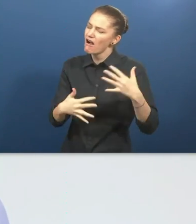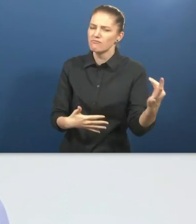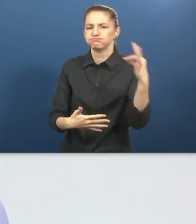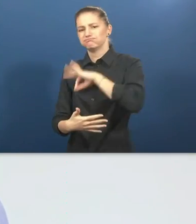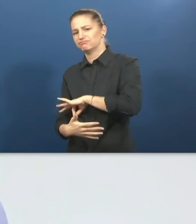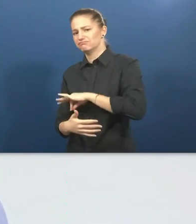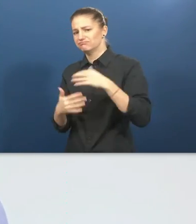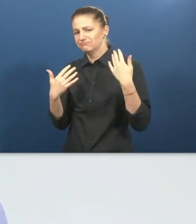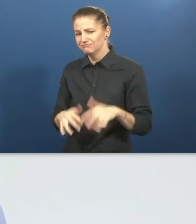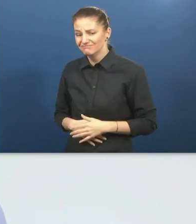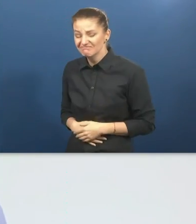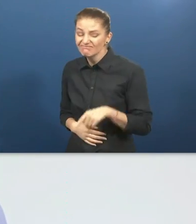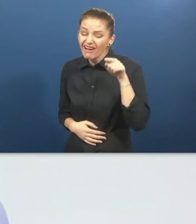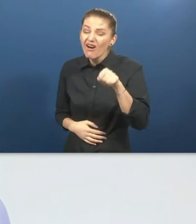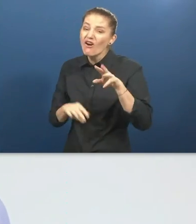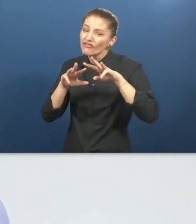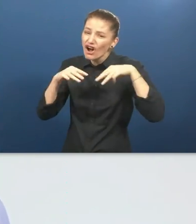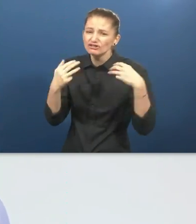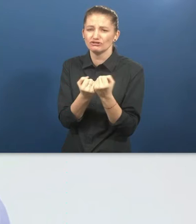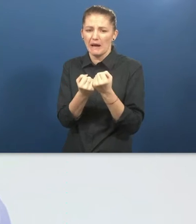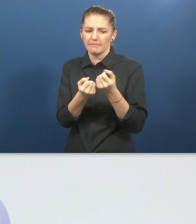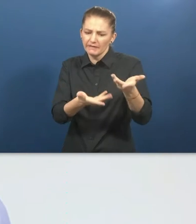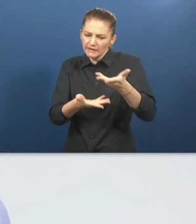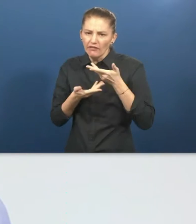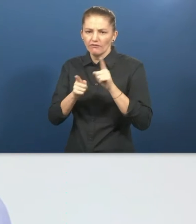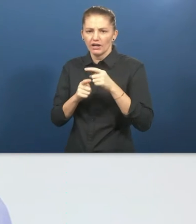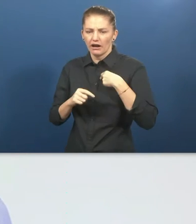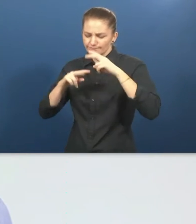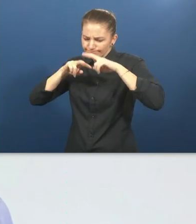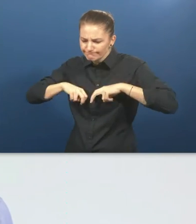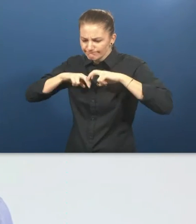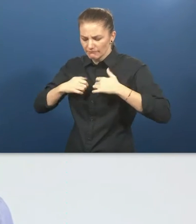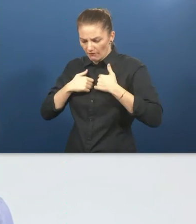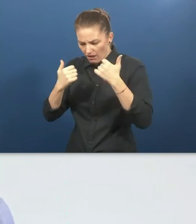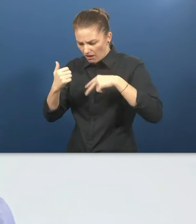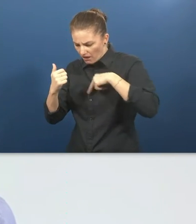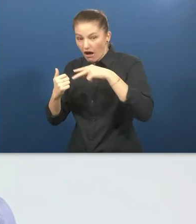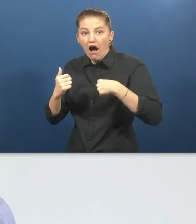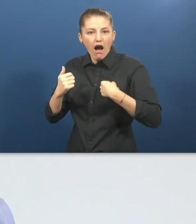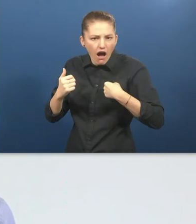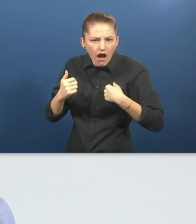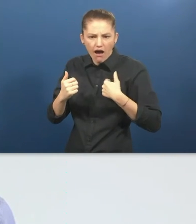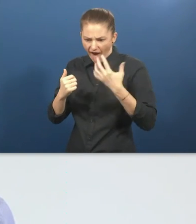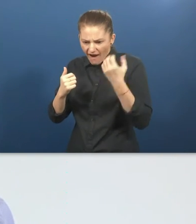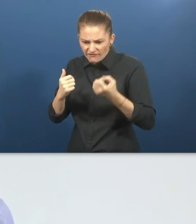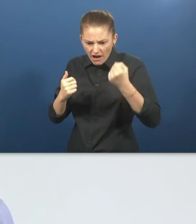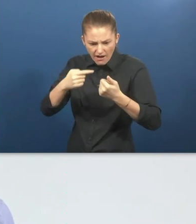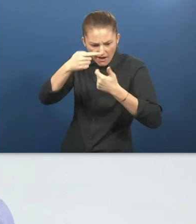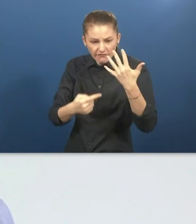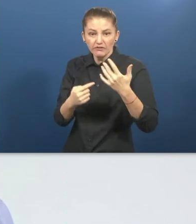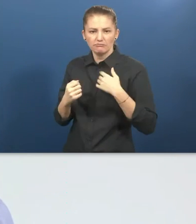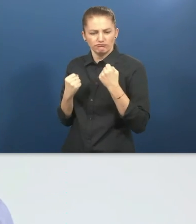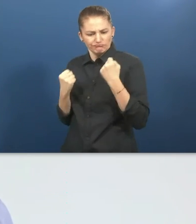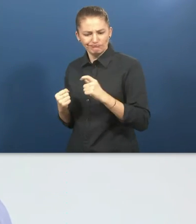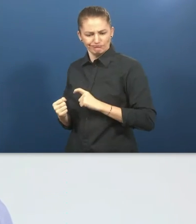Participating in the my ability talent program was a huge gain for me. The workshops enabled me to